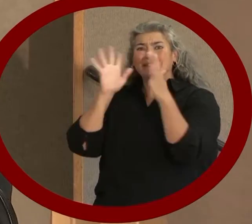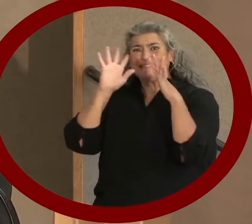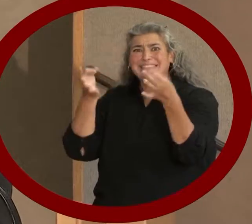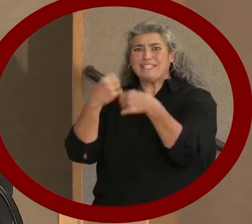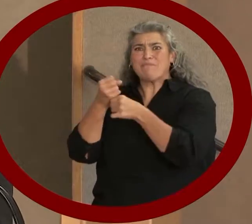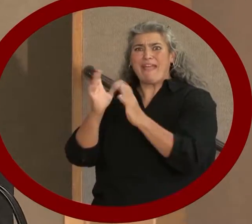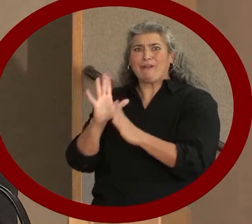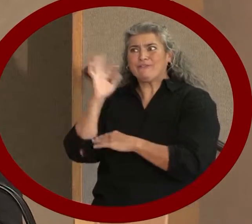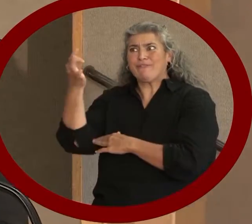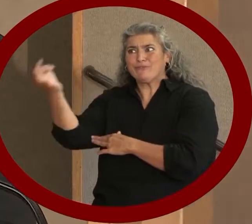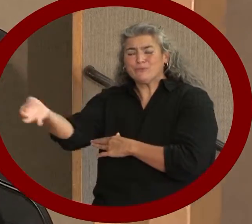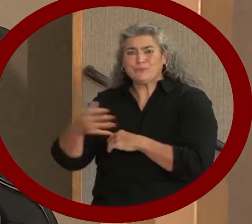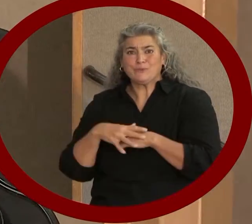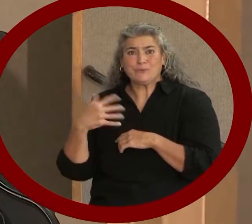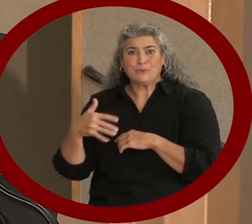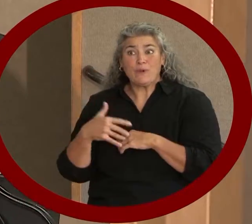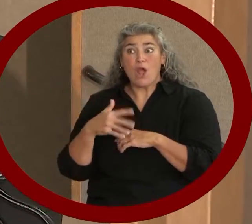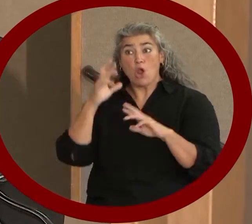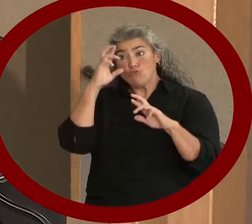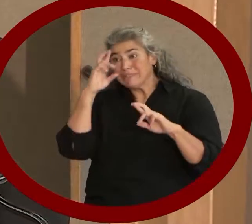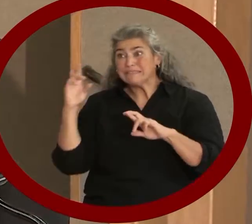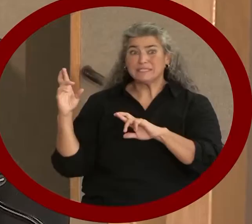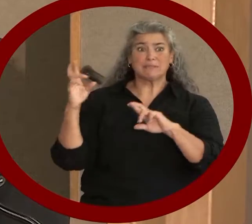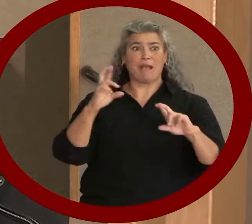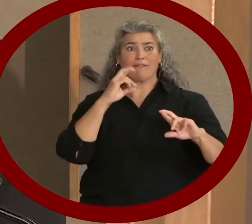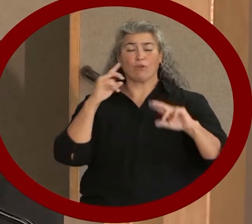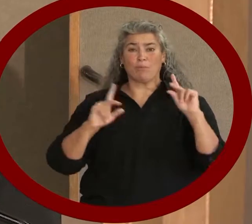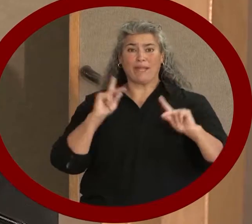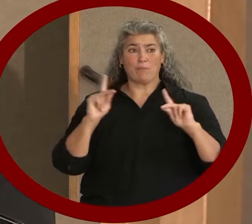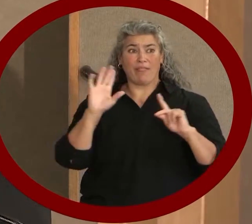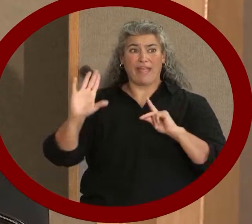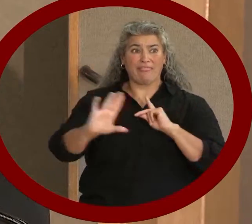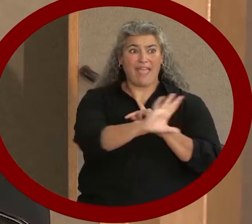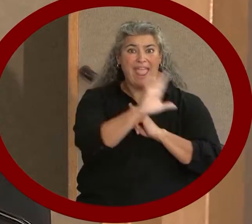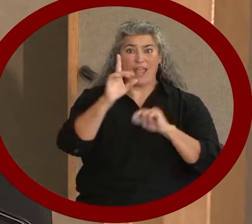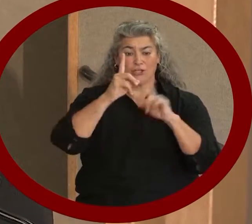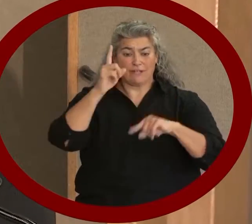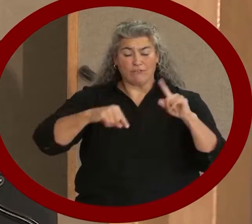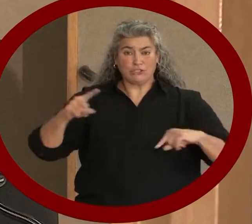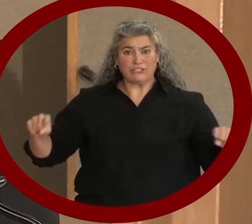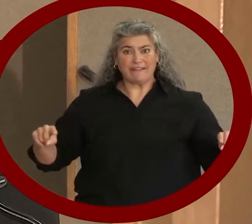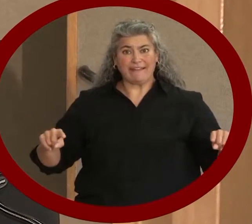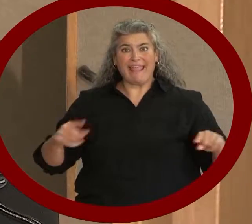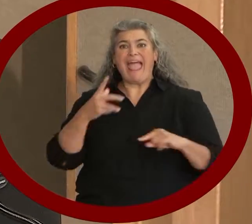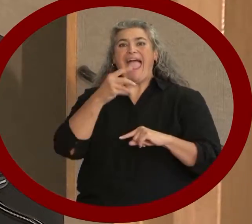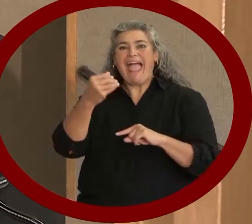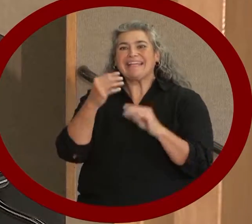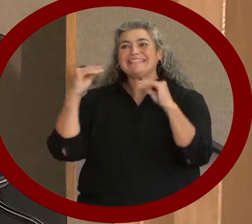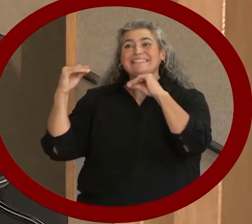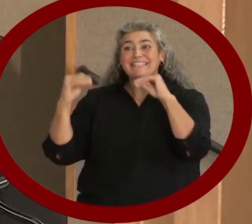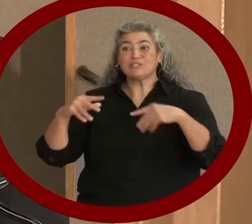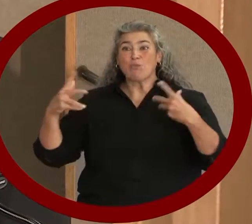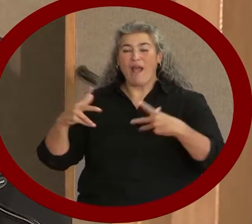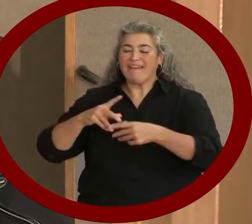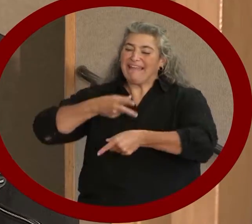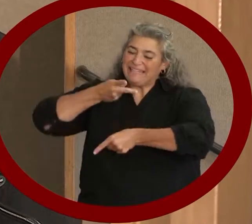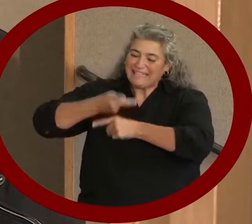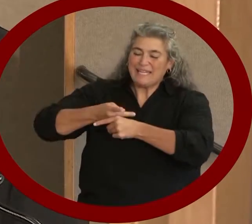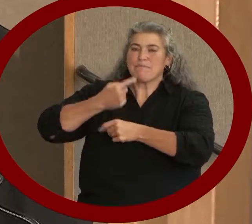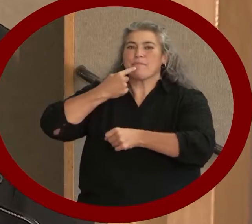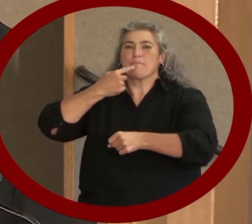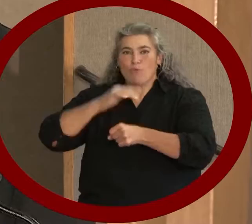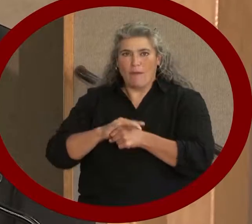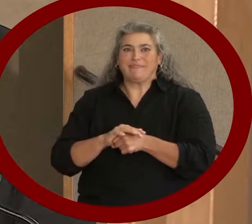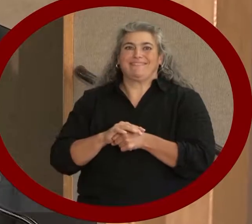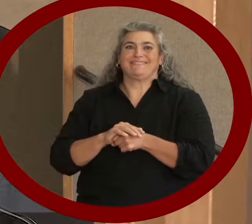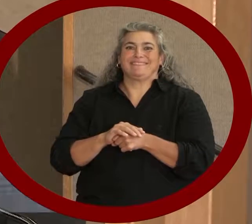exhibits respect for all people in their diversity, and teaches the principles that keeping promises is necessary, rewarding, and